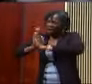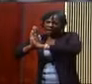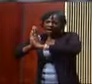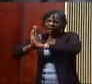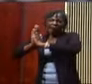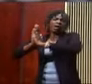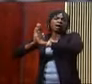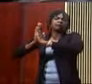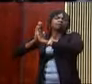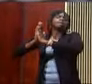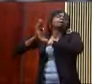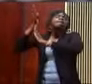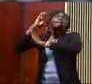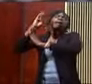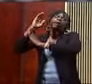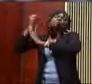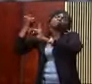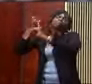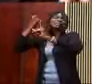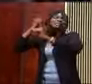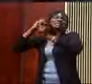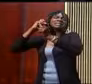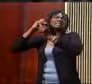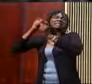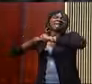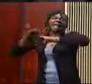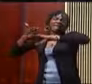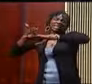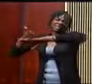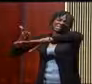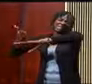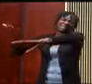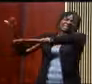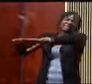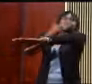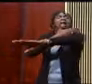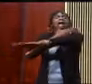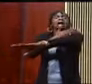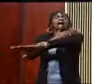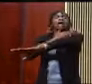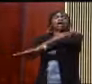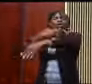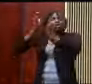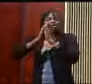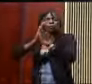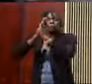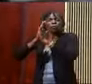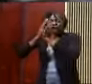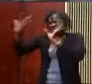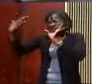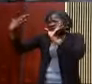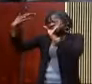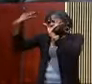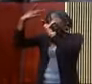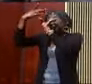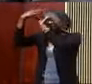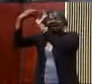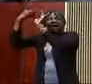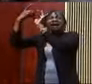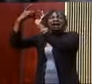God. Because in the transformative transaction, you make a divine connection with the